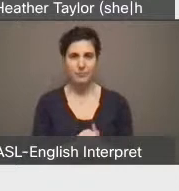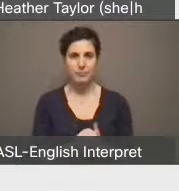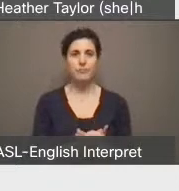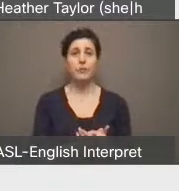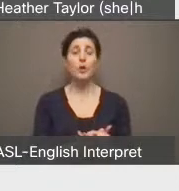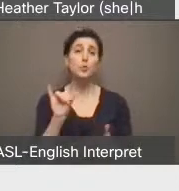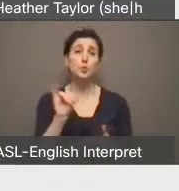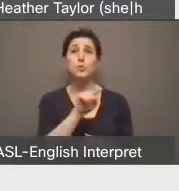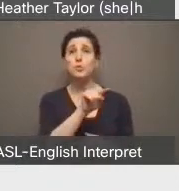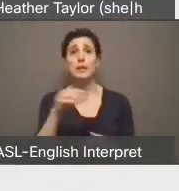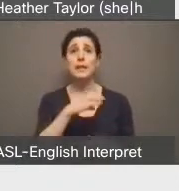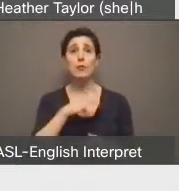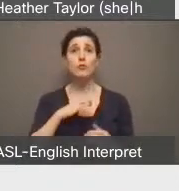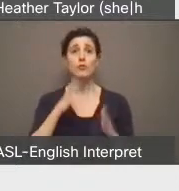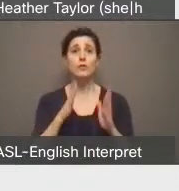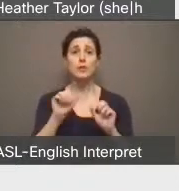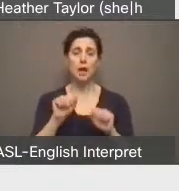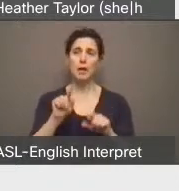questions.